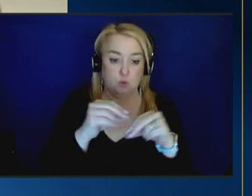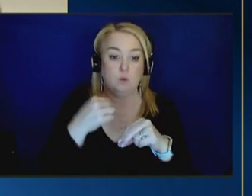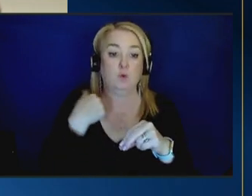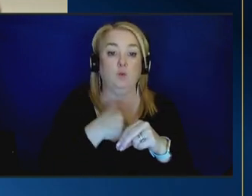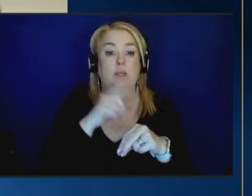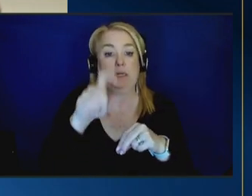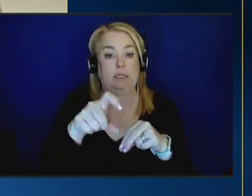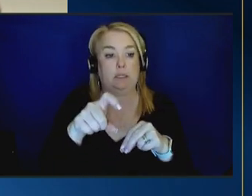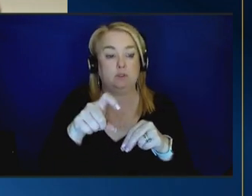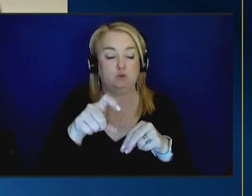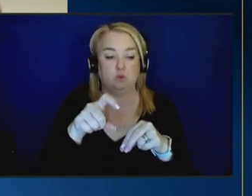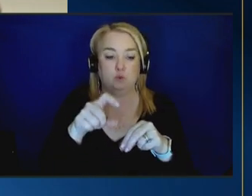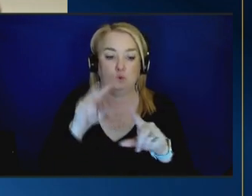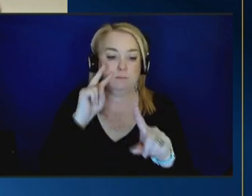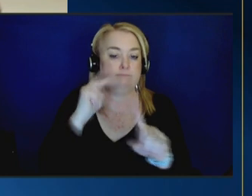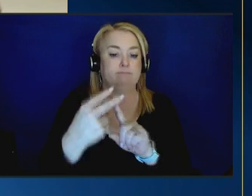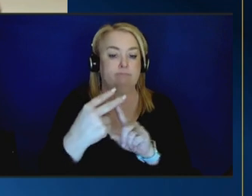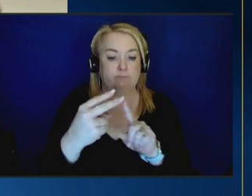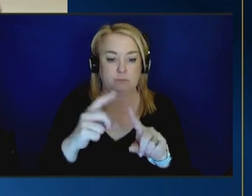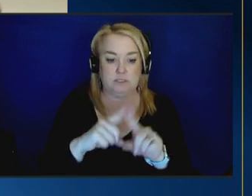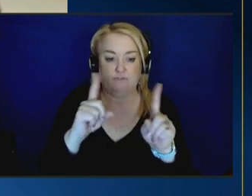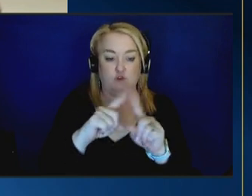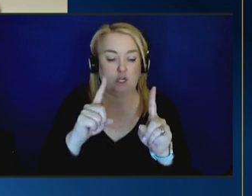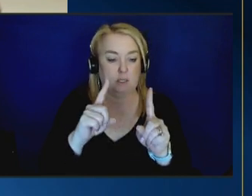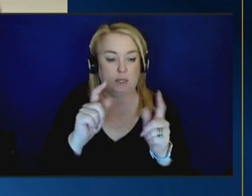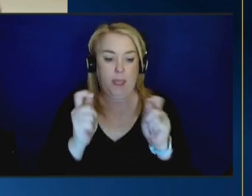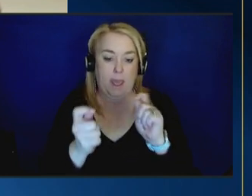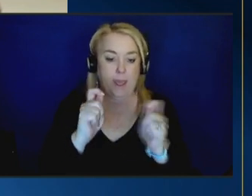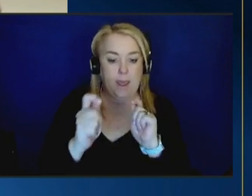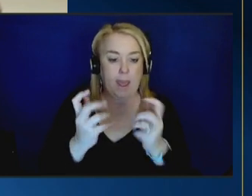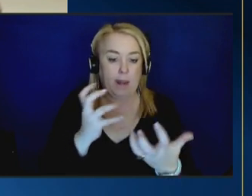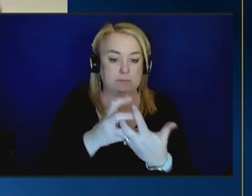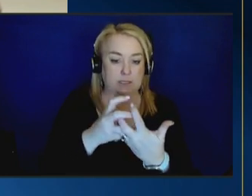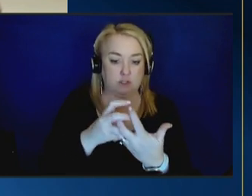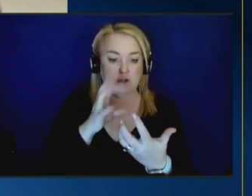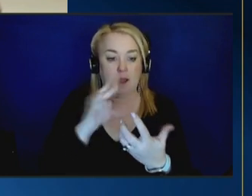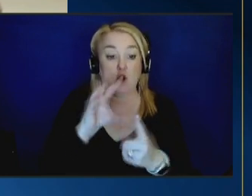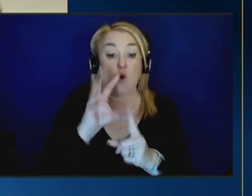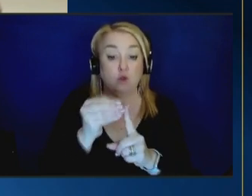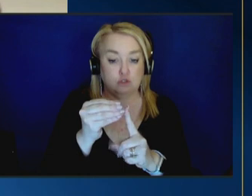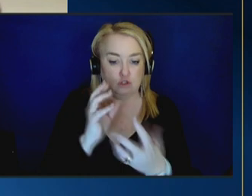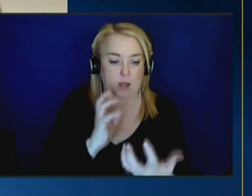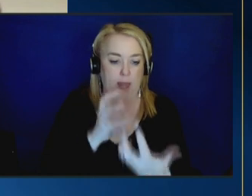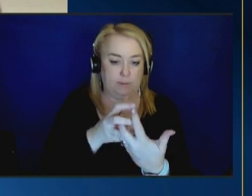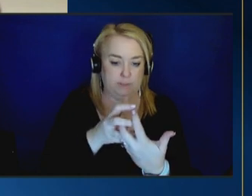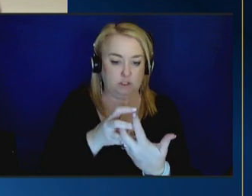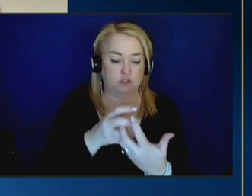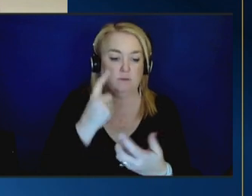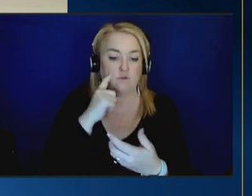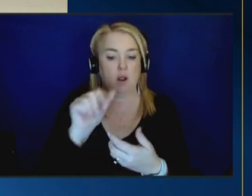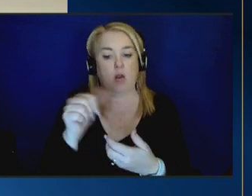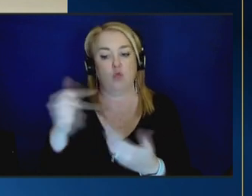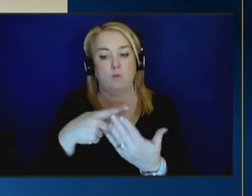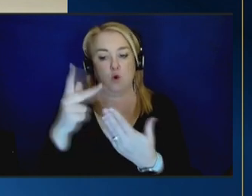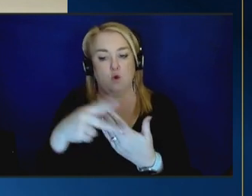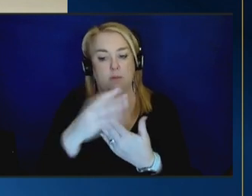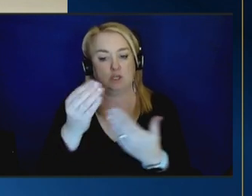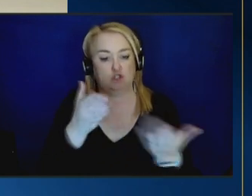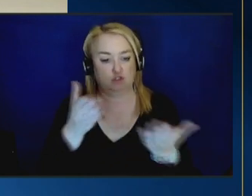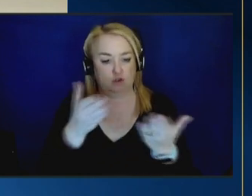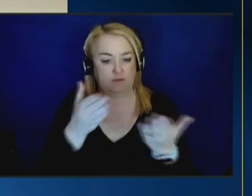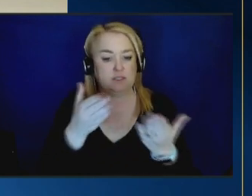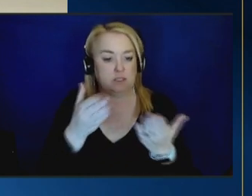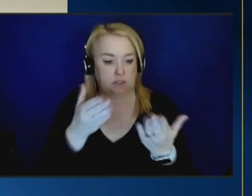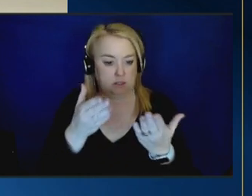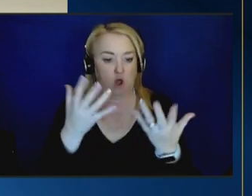taking another look at adaptation or more specifically cultural adaptation of other programs and services that um are